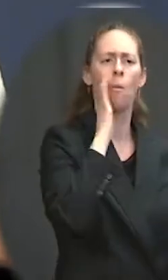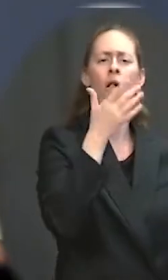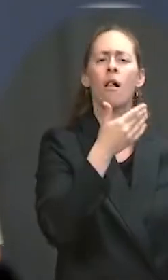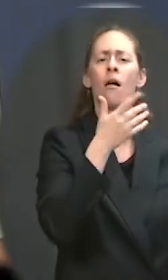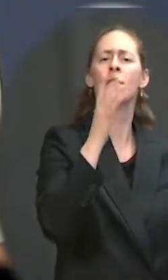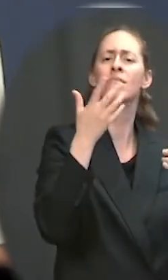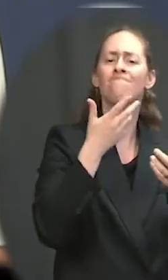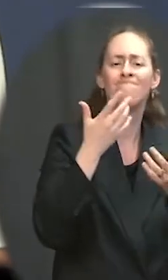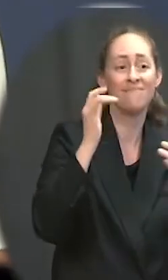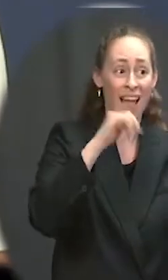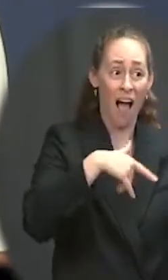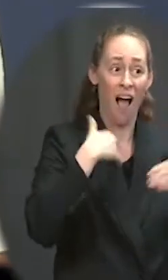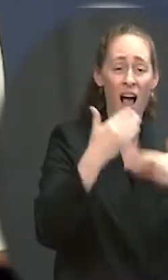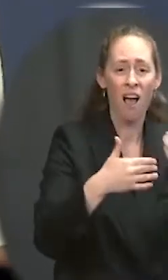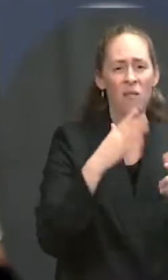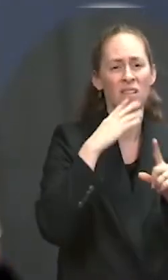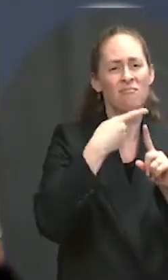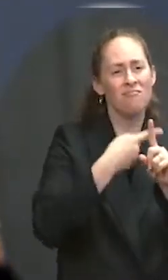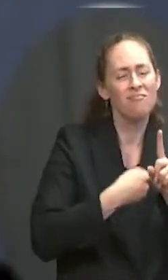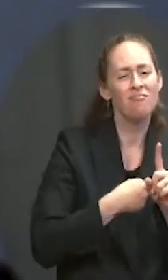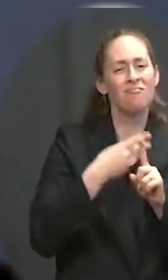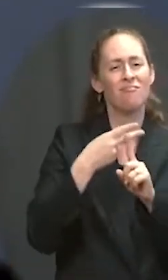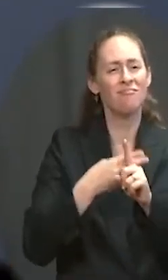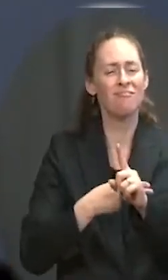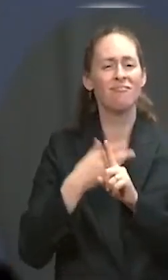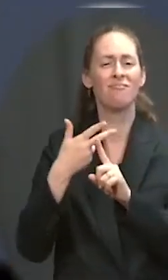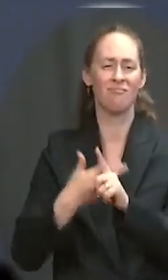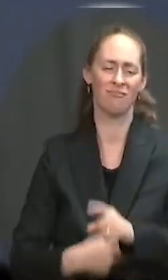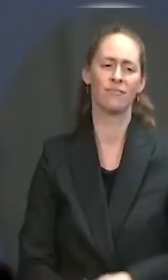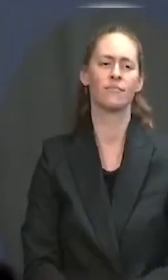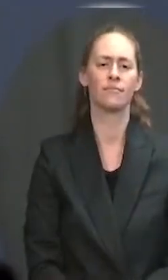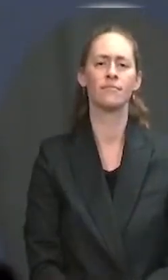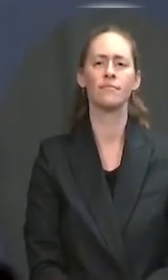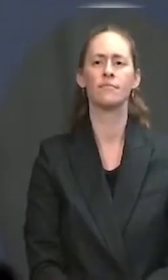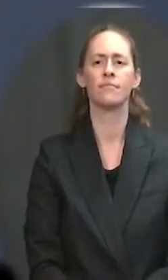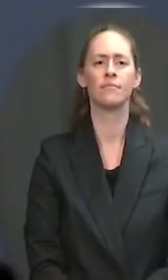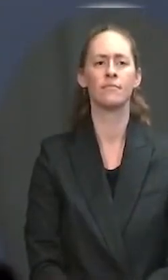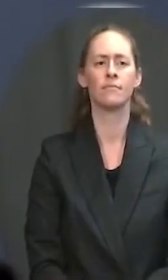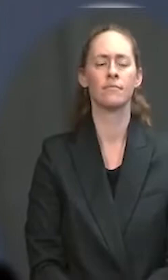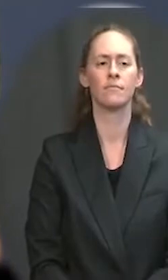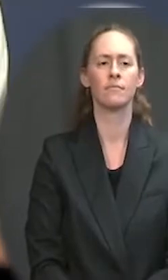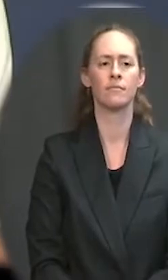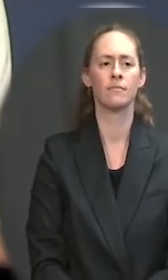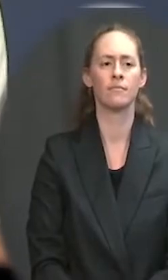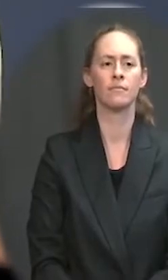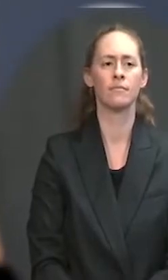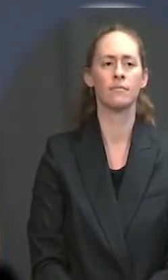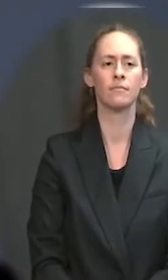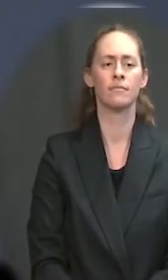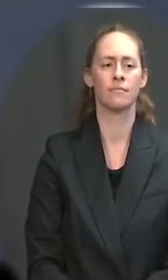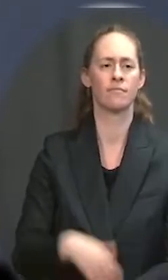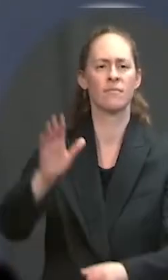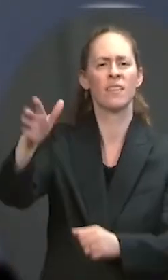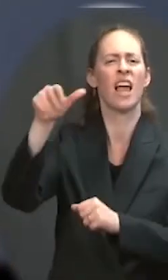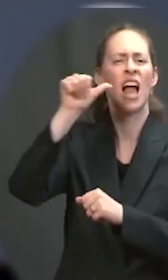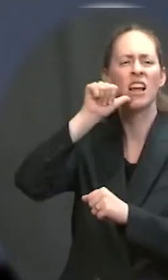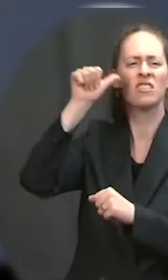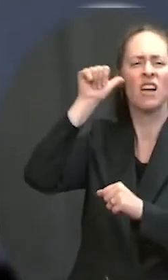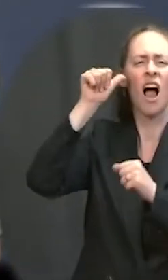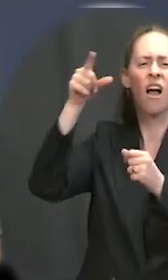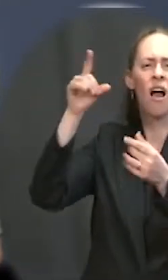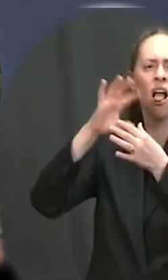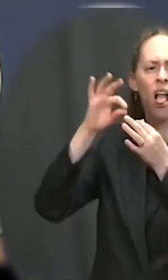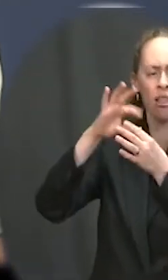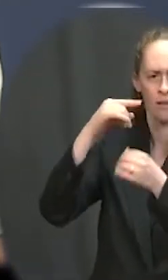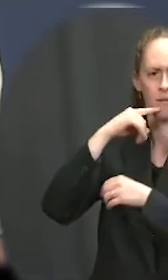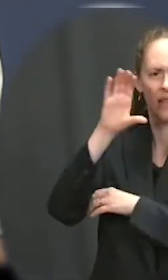consideration leading up to that. Okay, thank you. Okay, go ahead. Thank you, Jen. Yesterday, you said that the CDC engaged with around 50 stakeholders when